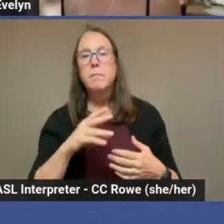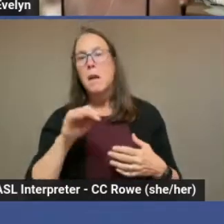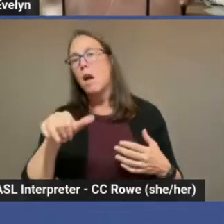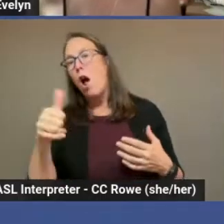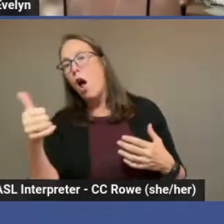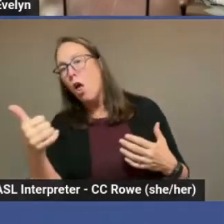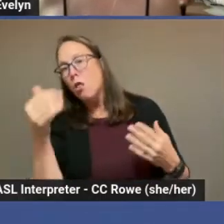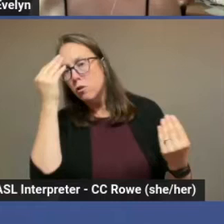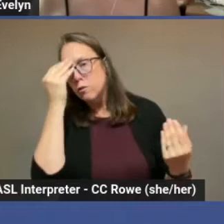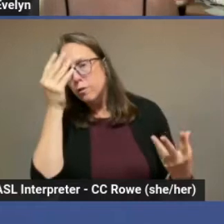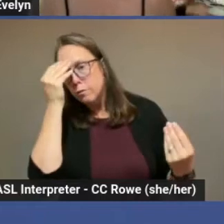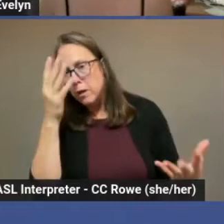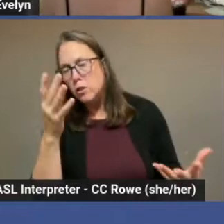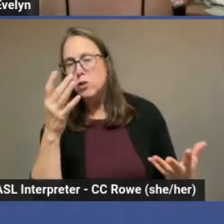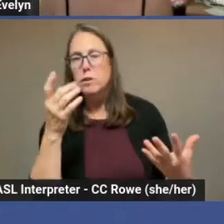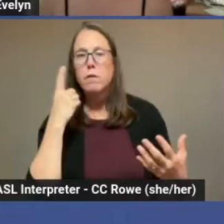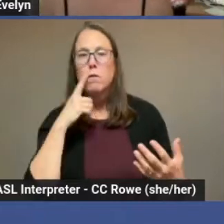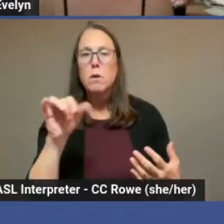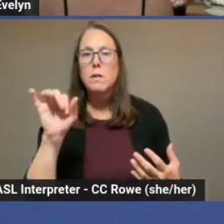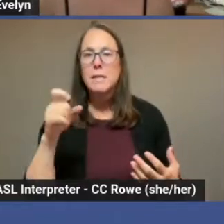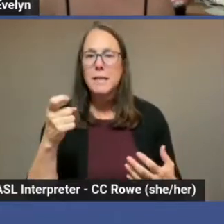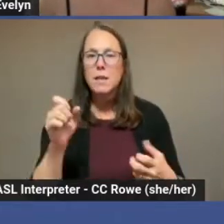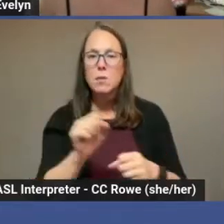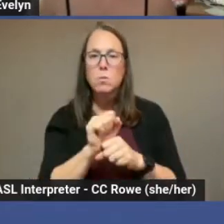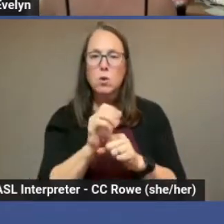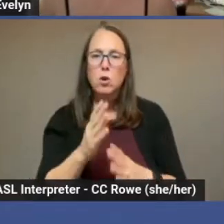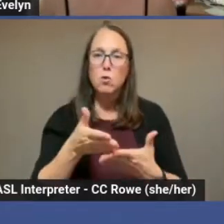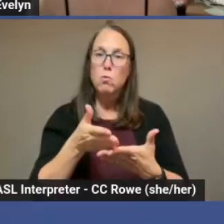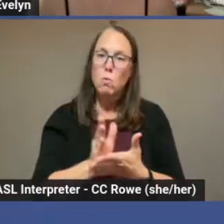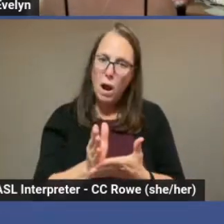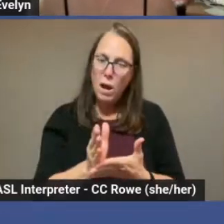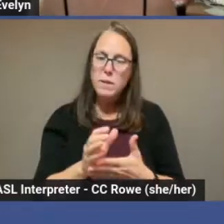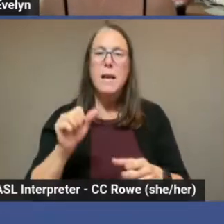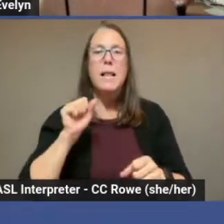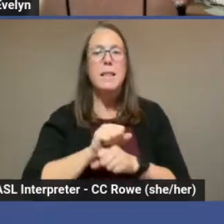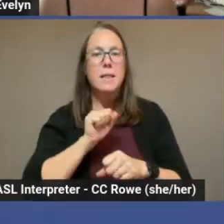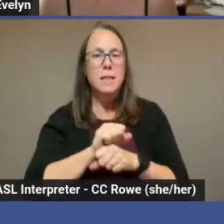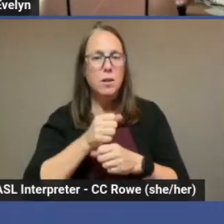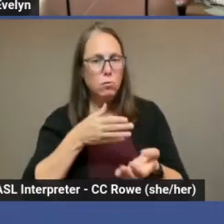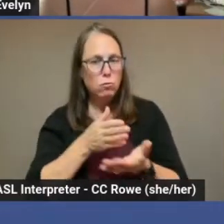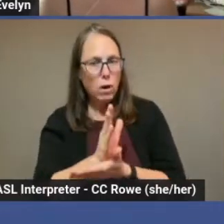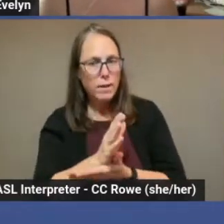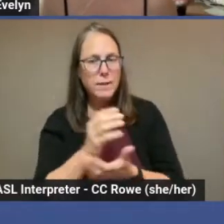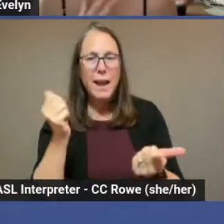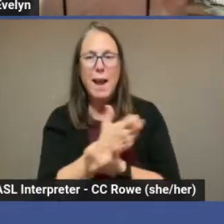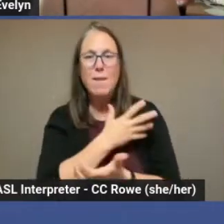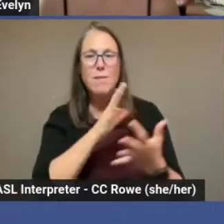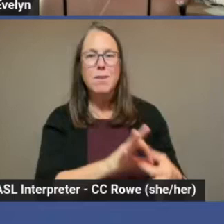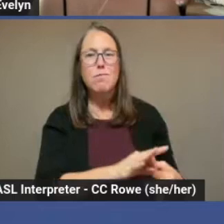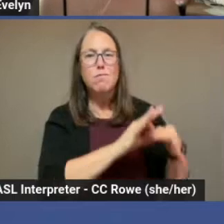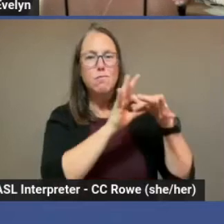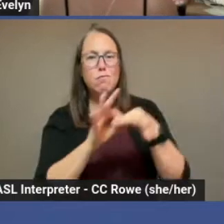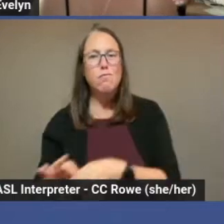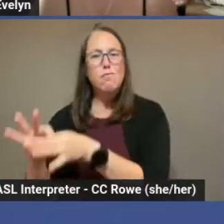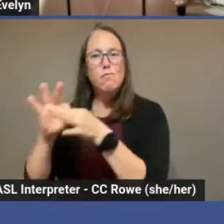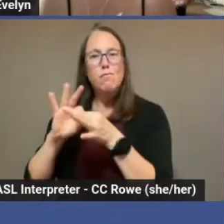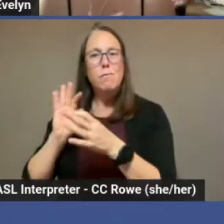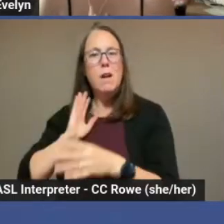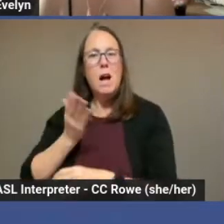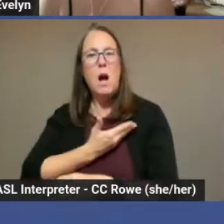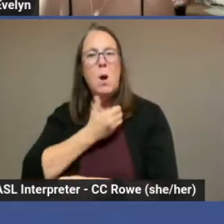materials on sex worker rights, labor rights, things connected to our work.